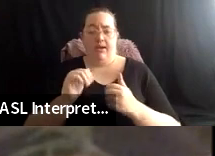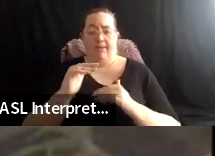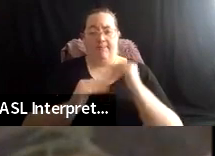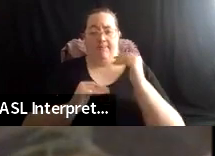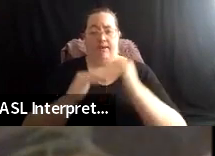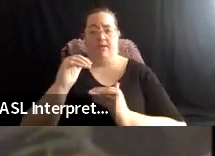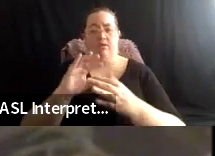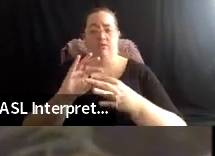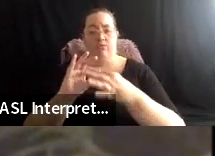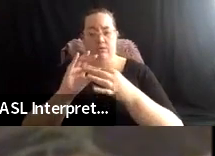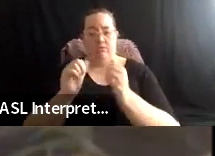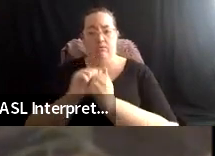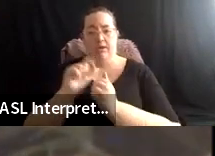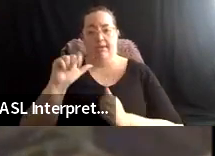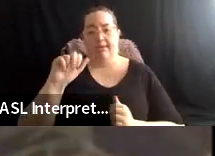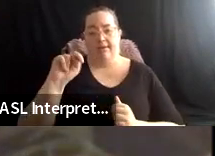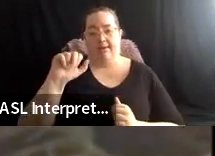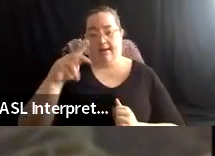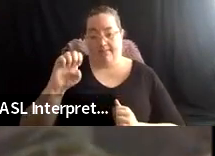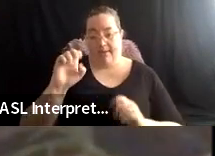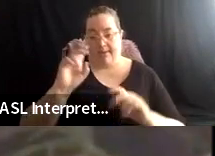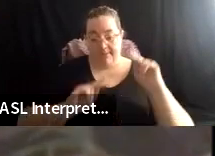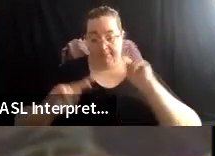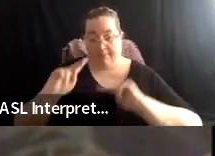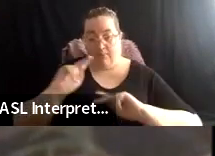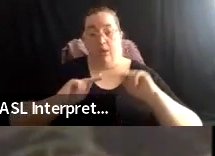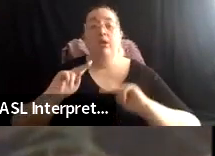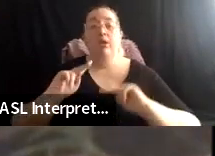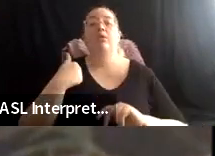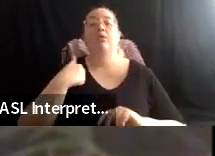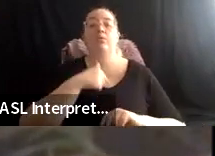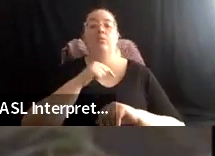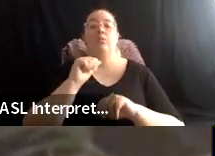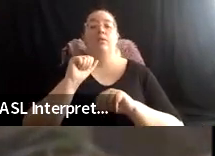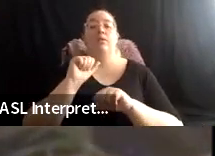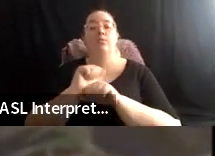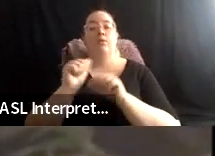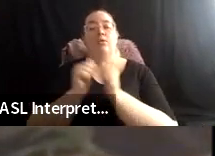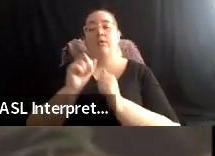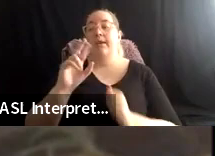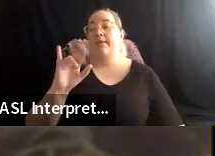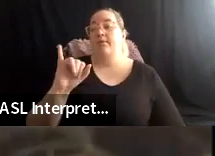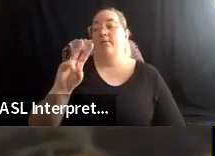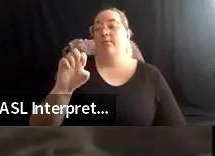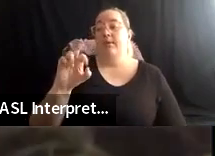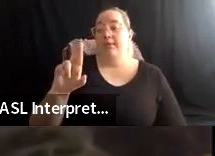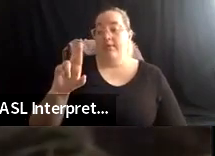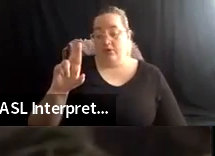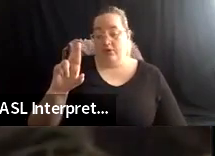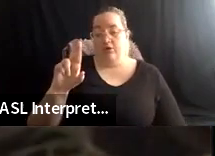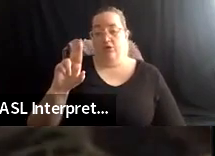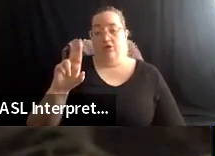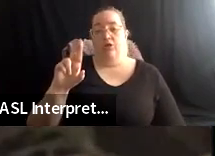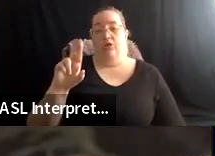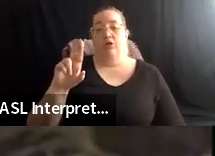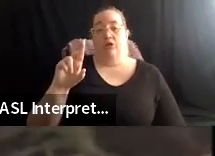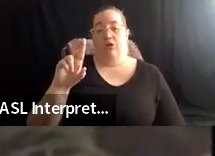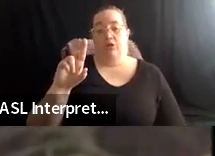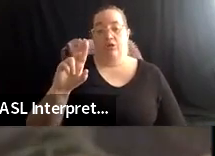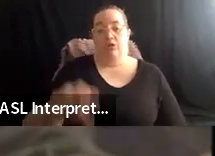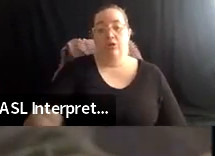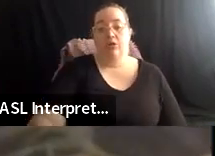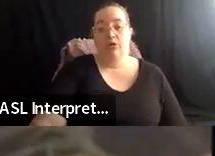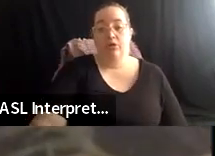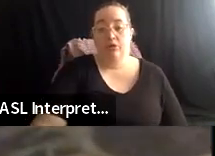Lenape folks, um, we work with River Whittle, who's of the Caddo Nation and Delaware Nation of Oklahoma, and they are,